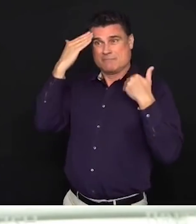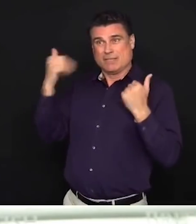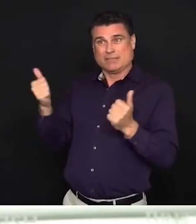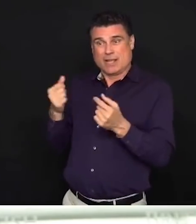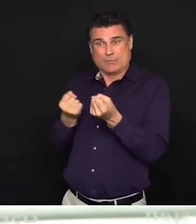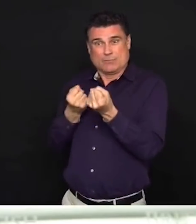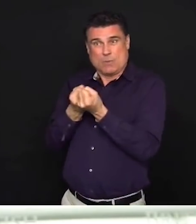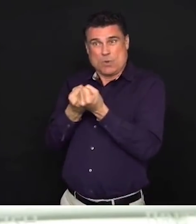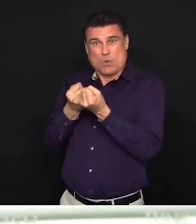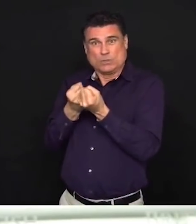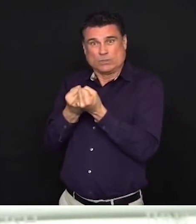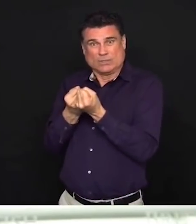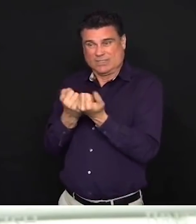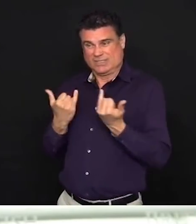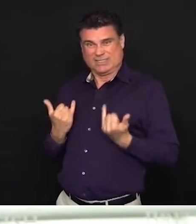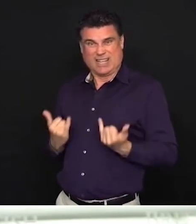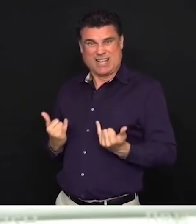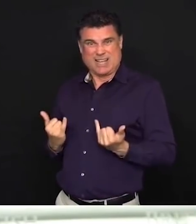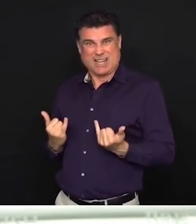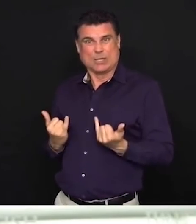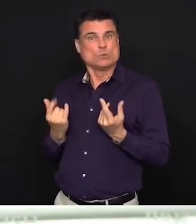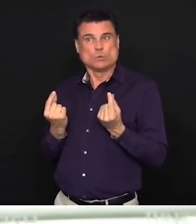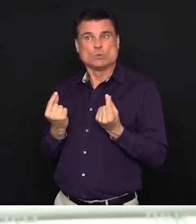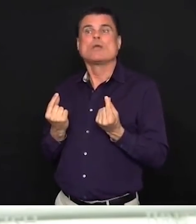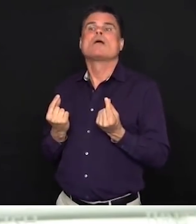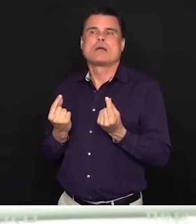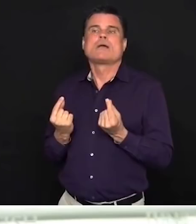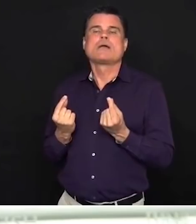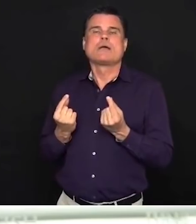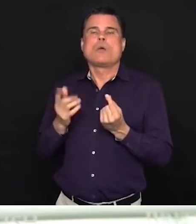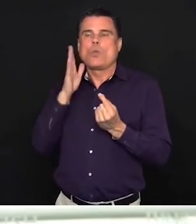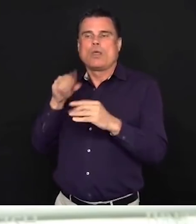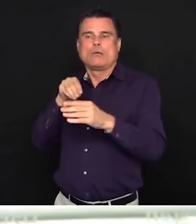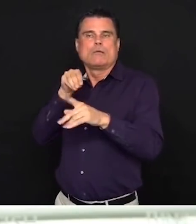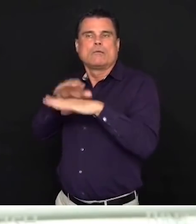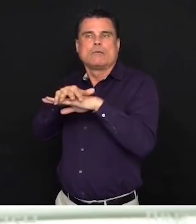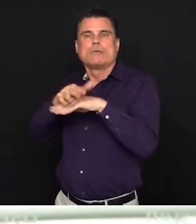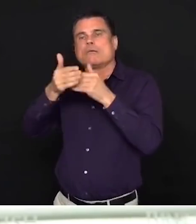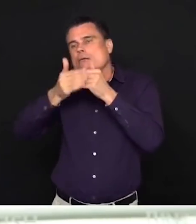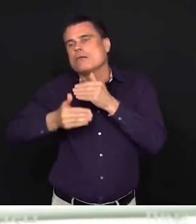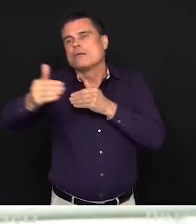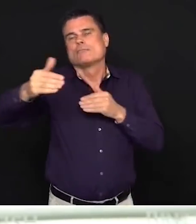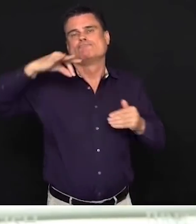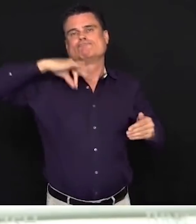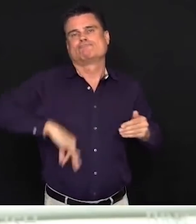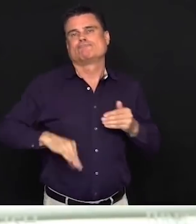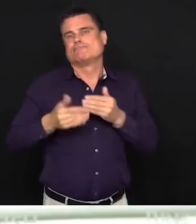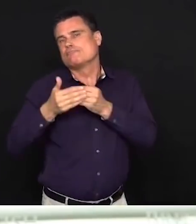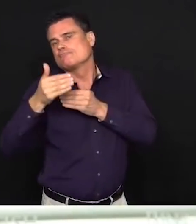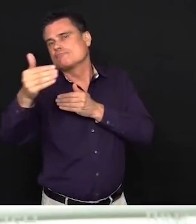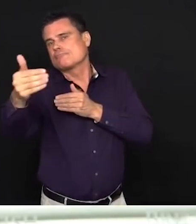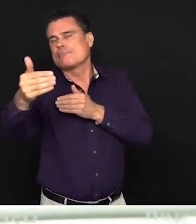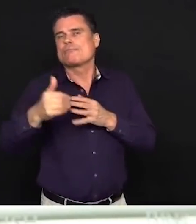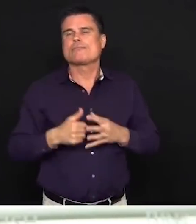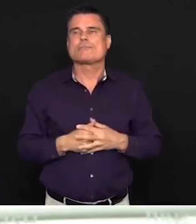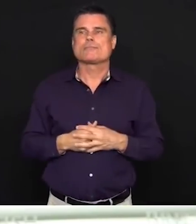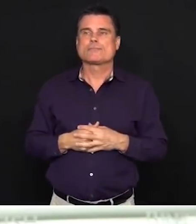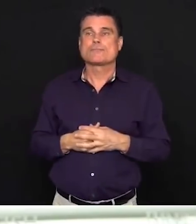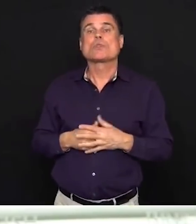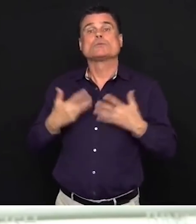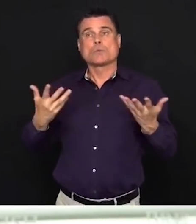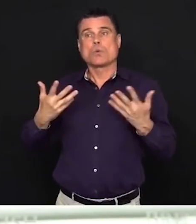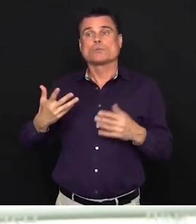health supports across British Columbia. We're expanding virtual community counselling programs so you can talk to a trained